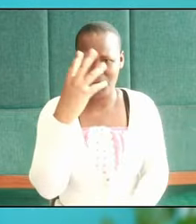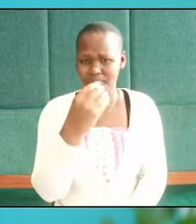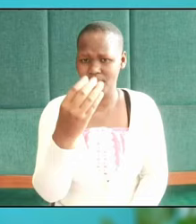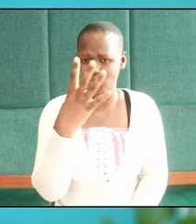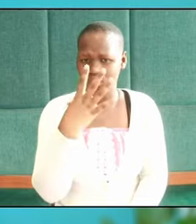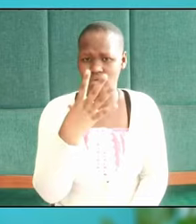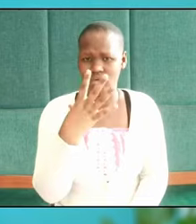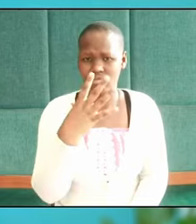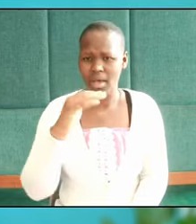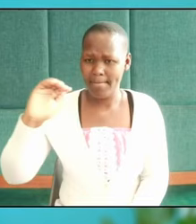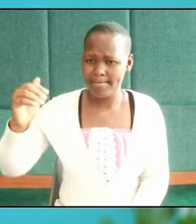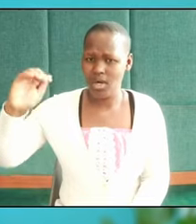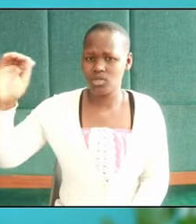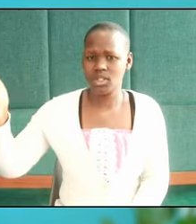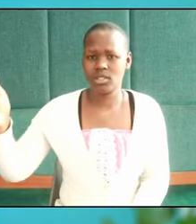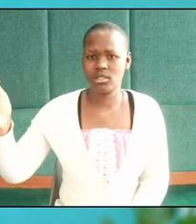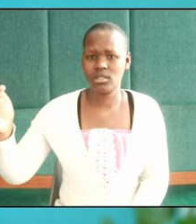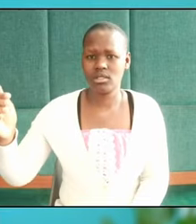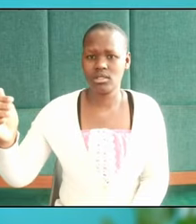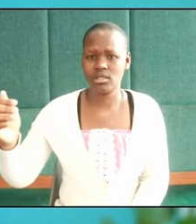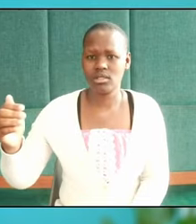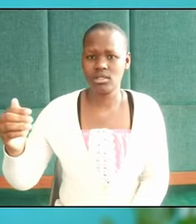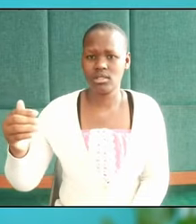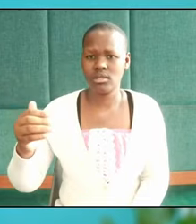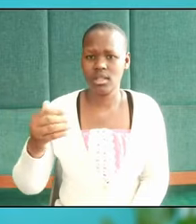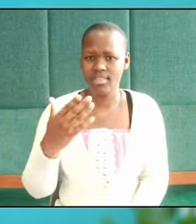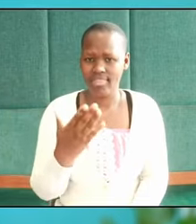mountains and middles.